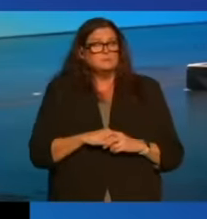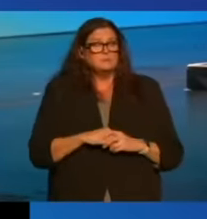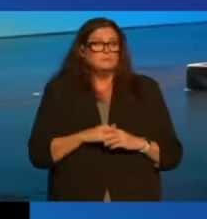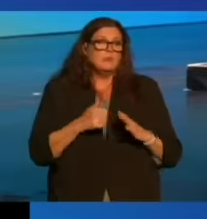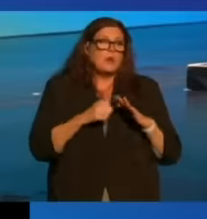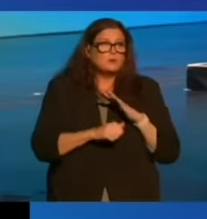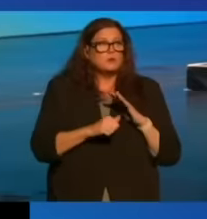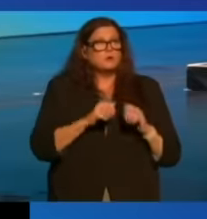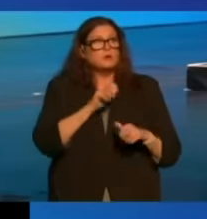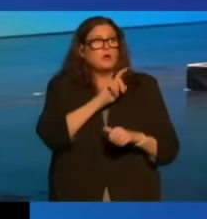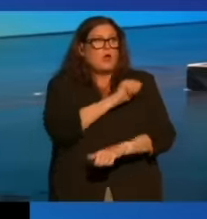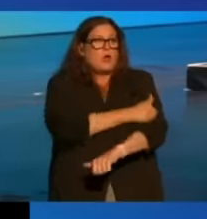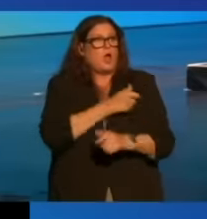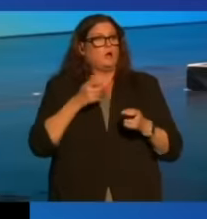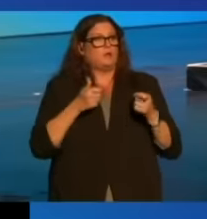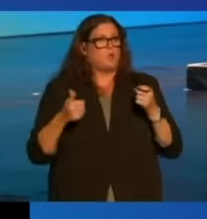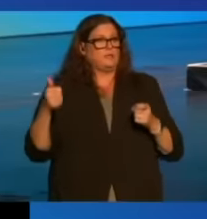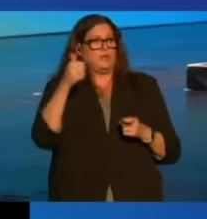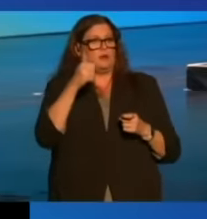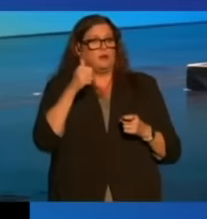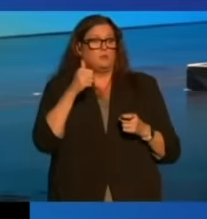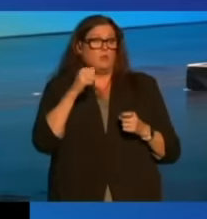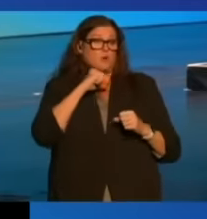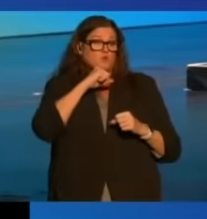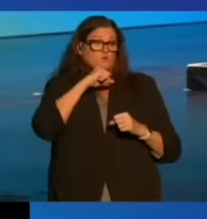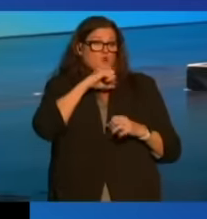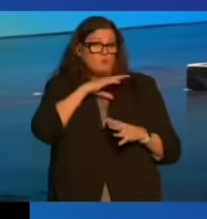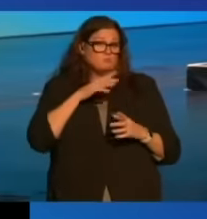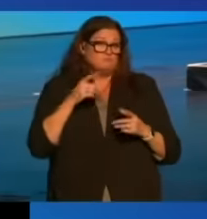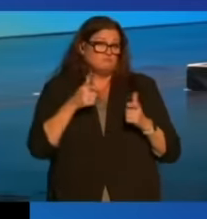authoritarian and or corrupt regimes.